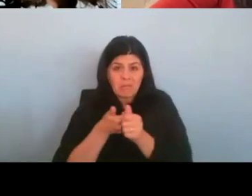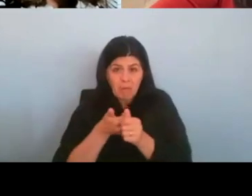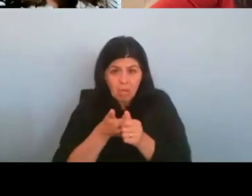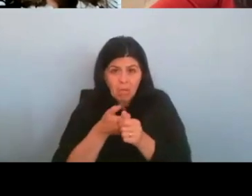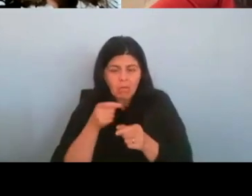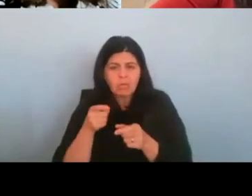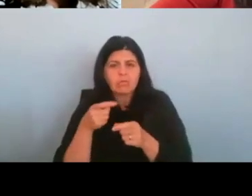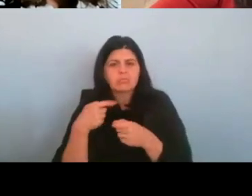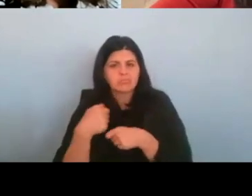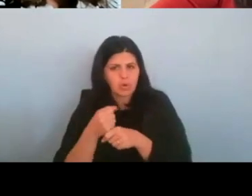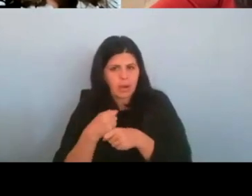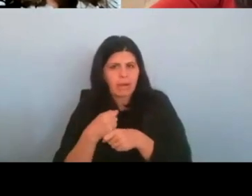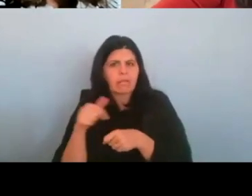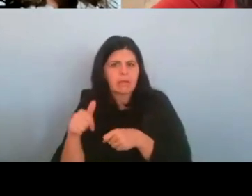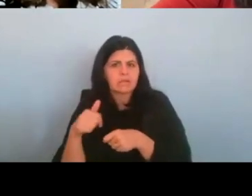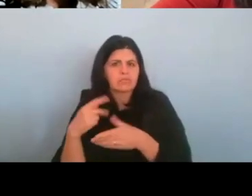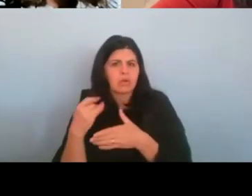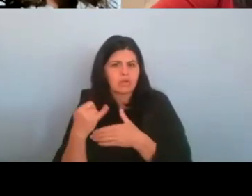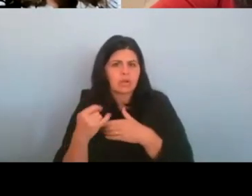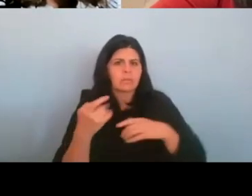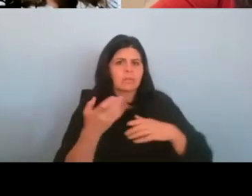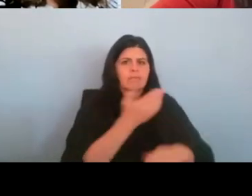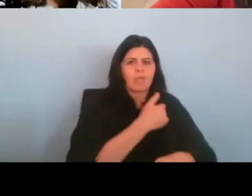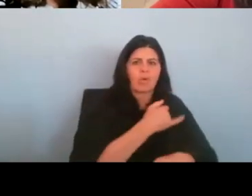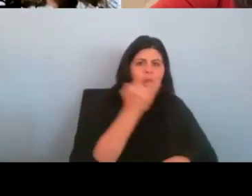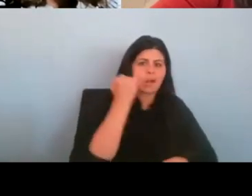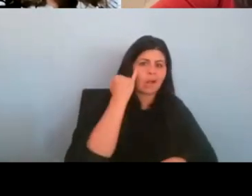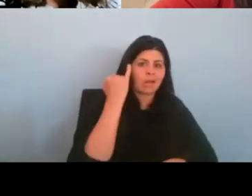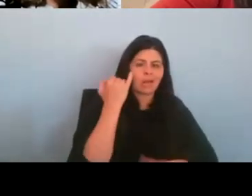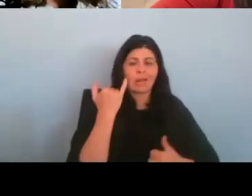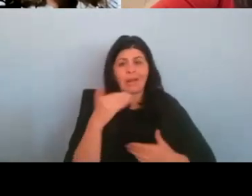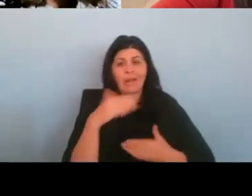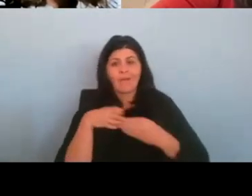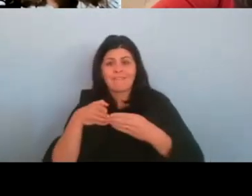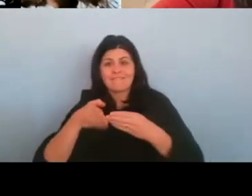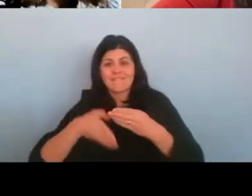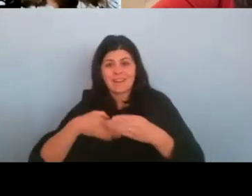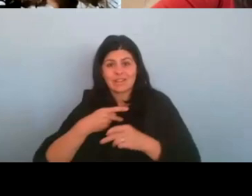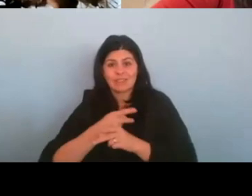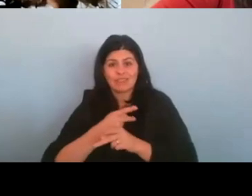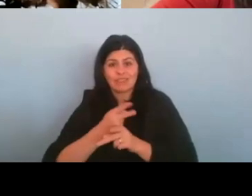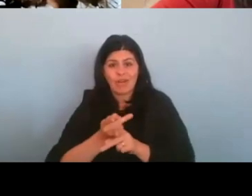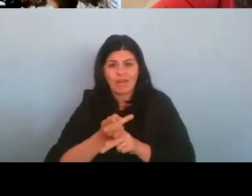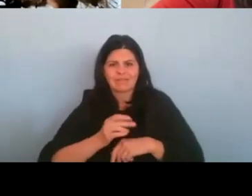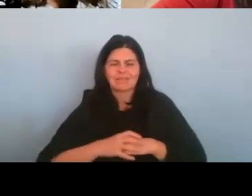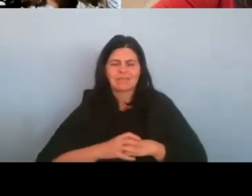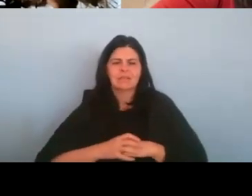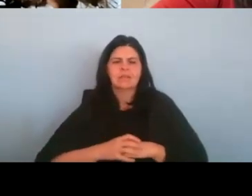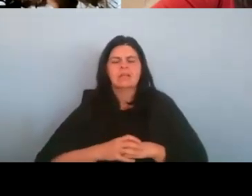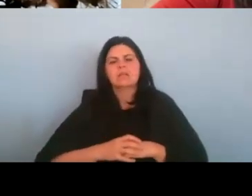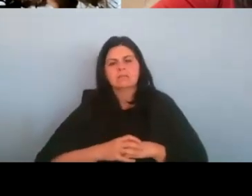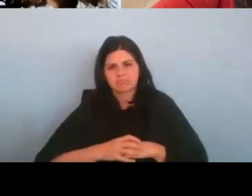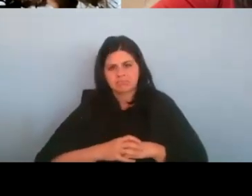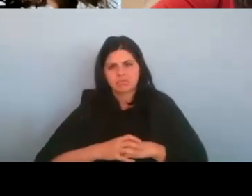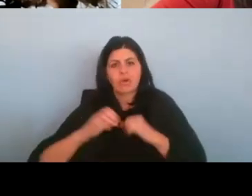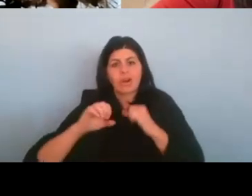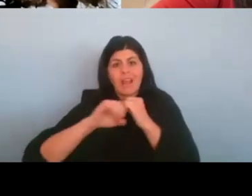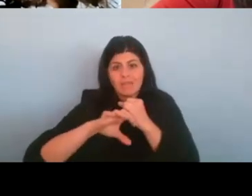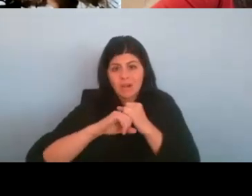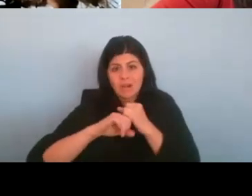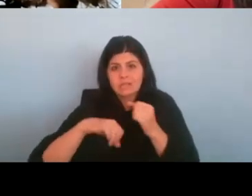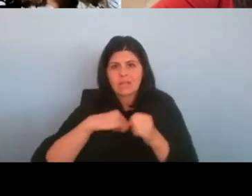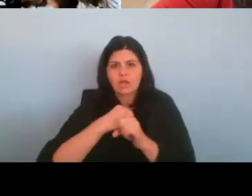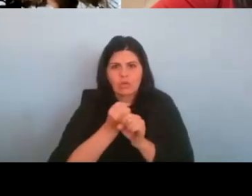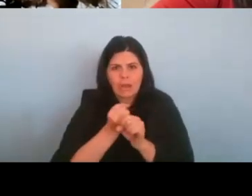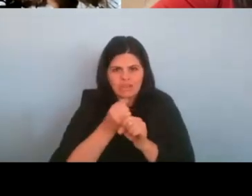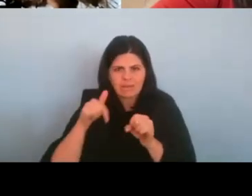you know, from an idea to now, uh, a finished product. Um, and in advertising, the creation of the film, when you were, you know,